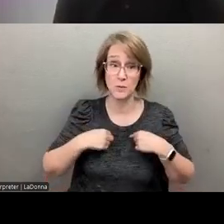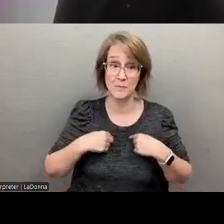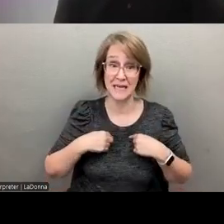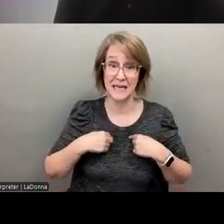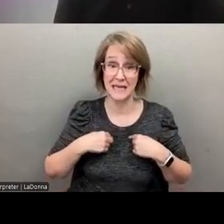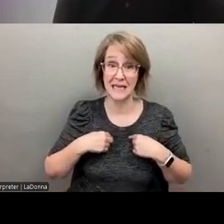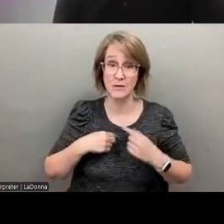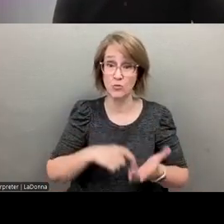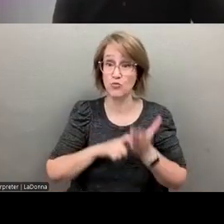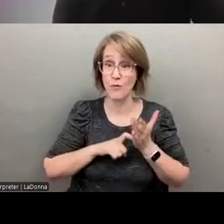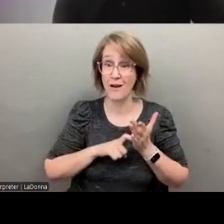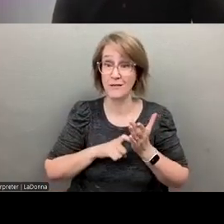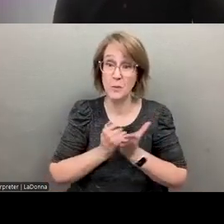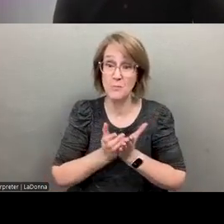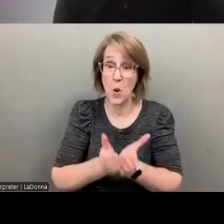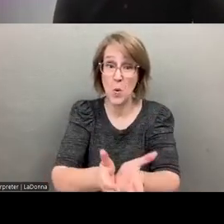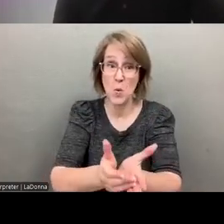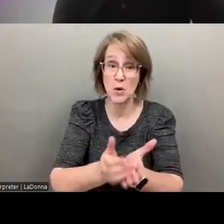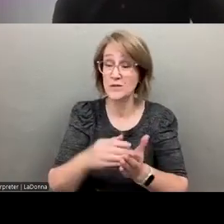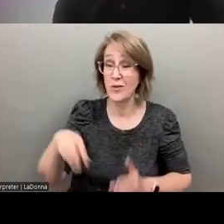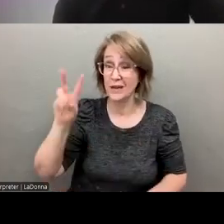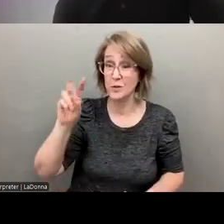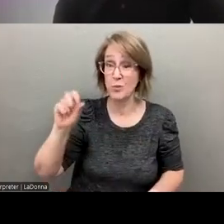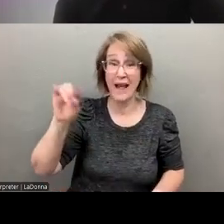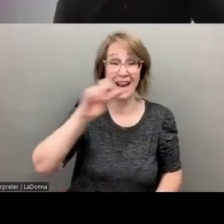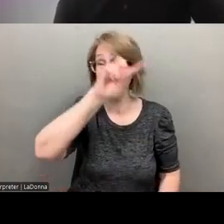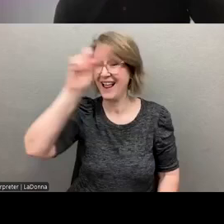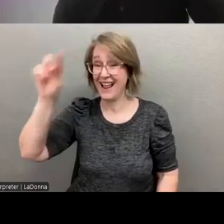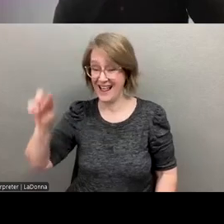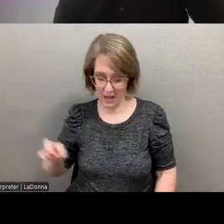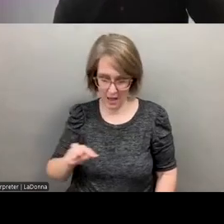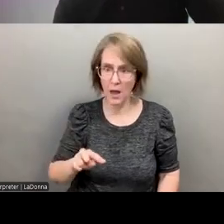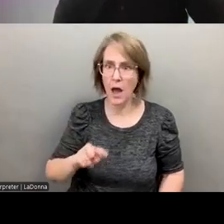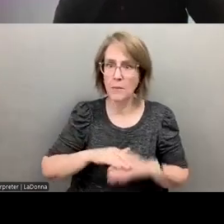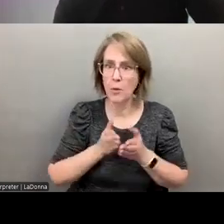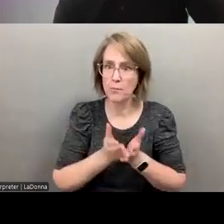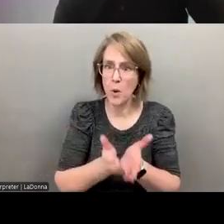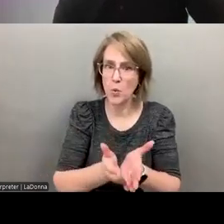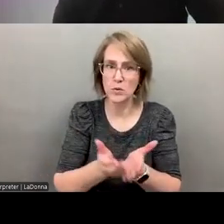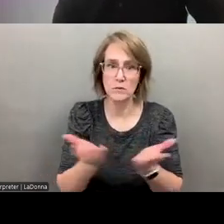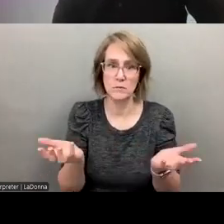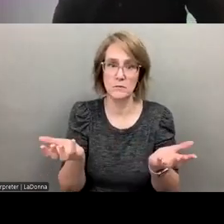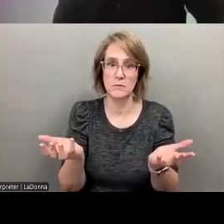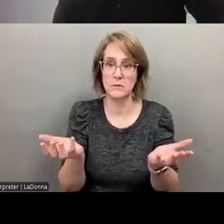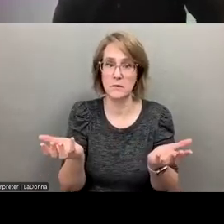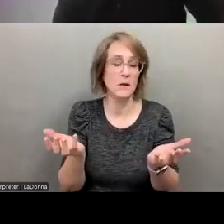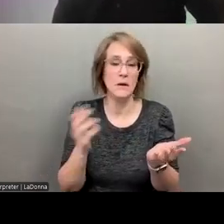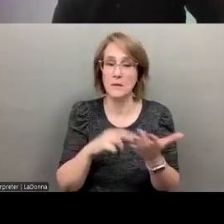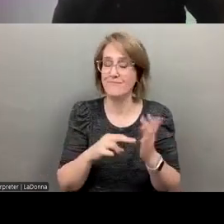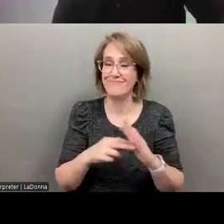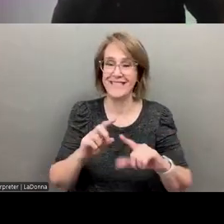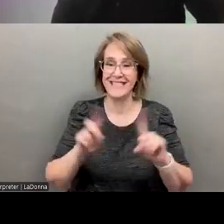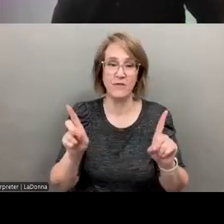And it's going to need to come on the river. So all of a sudden 2.8 miles takes on an entirely different scenario. This is